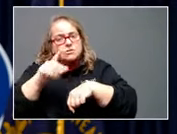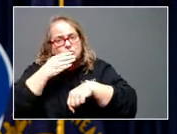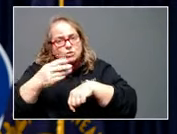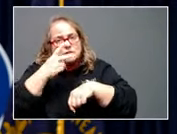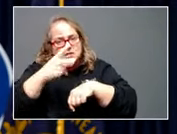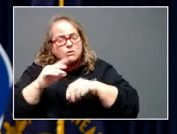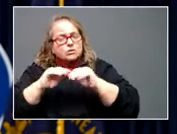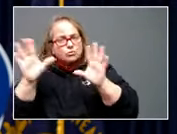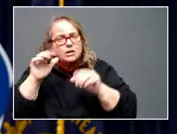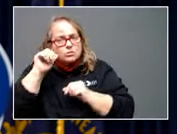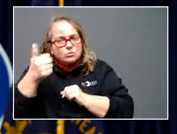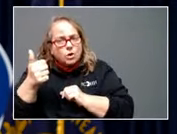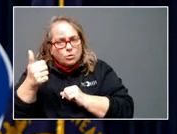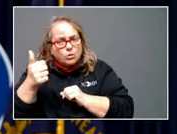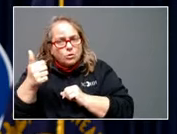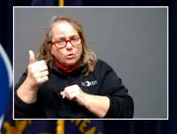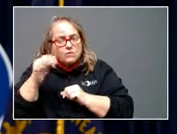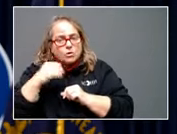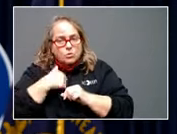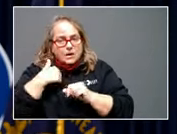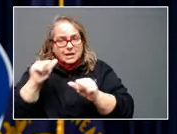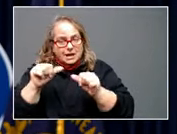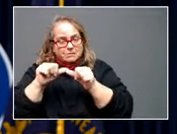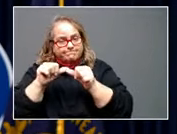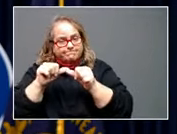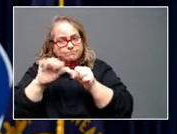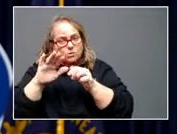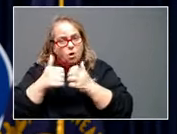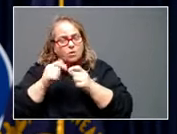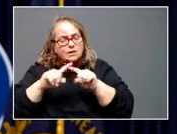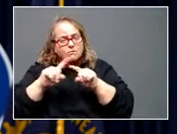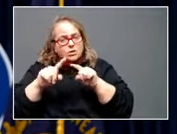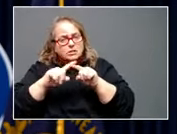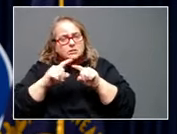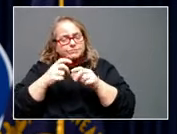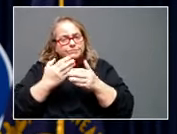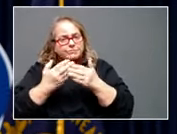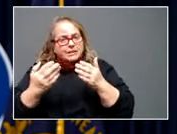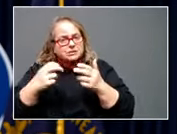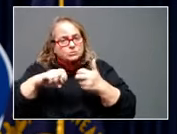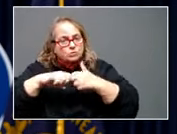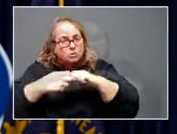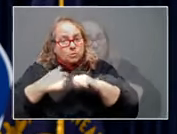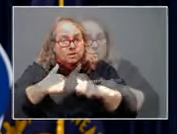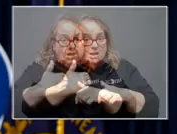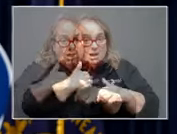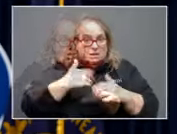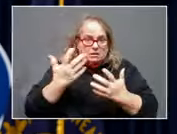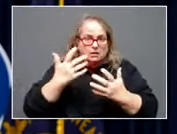we can push through. All the adversity has been thrown at us, whether it's pandemic, devastating